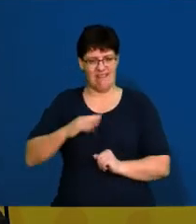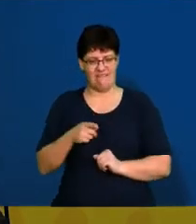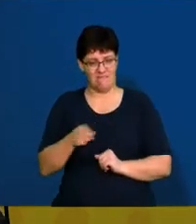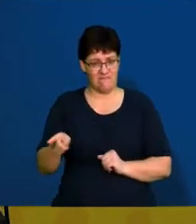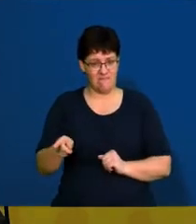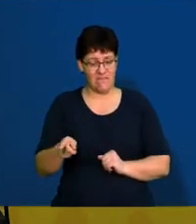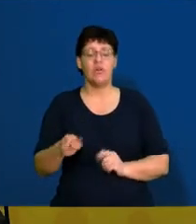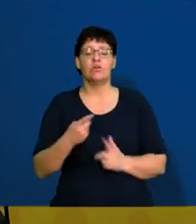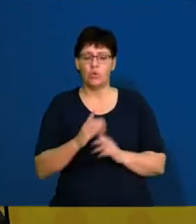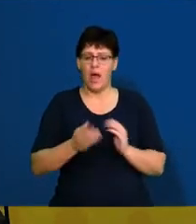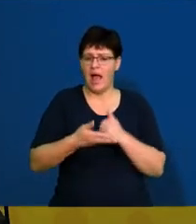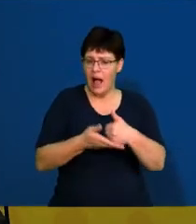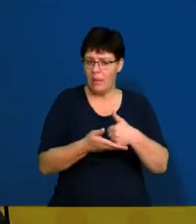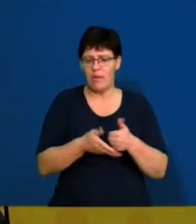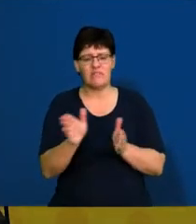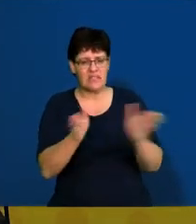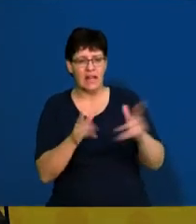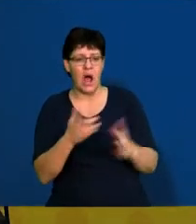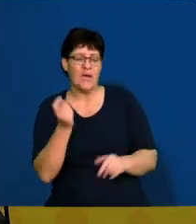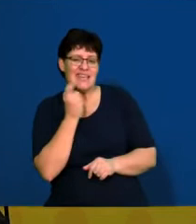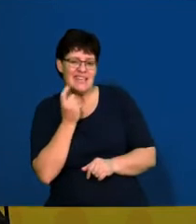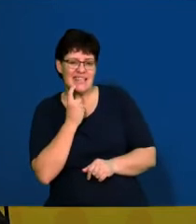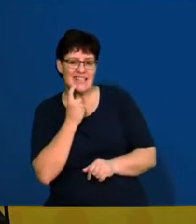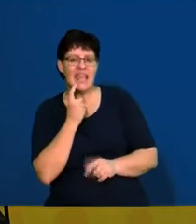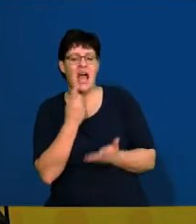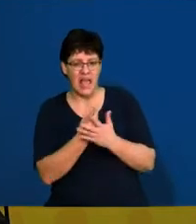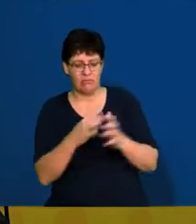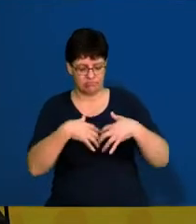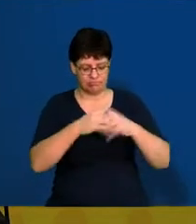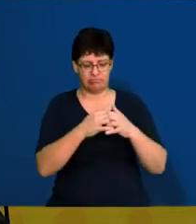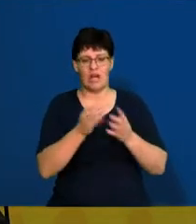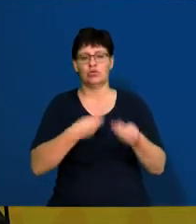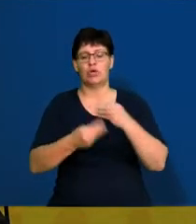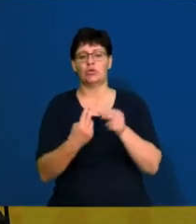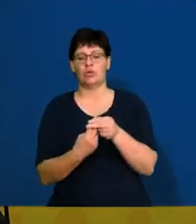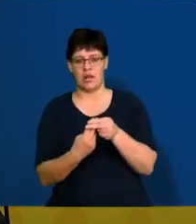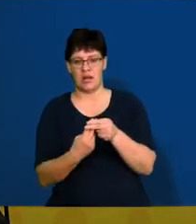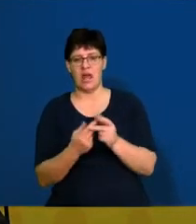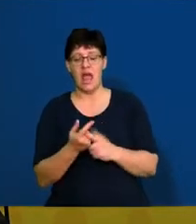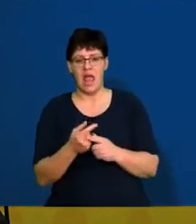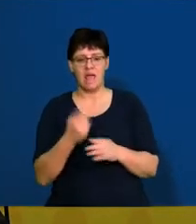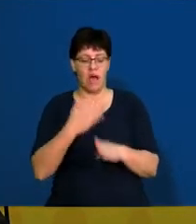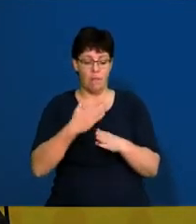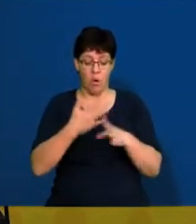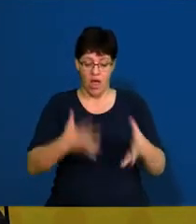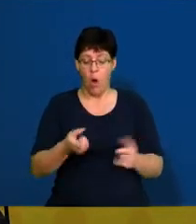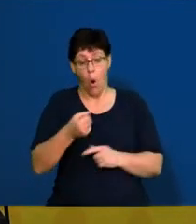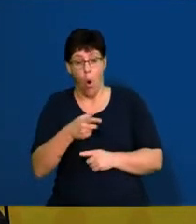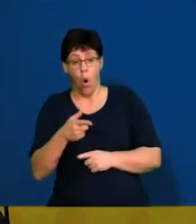helps facilitate how easily we can make a trade union should employees choose to do so.